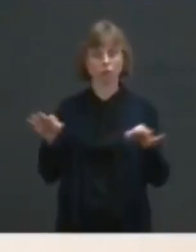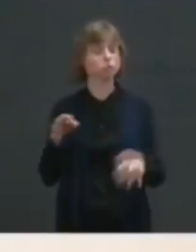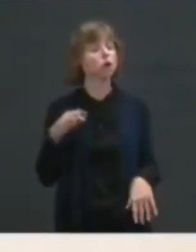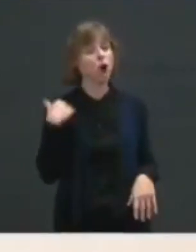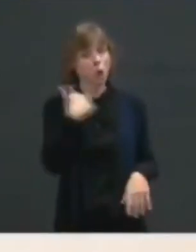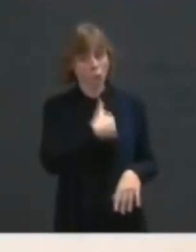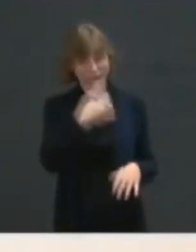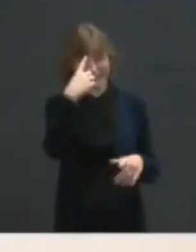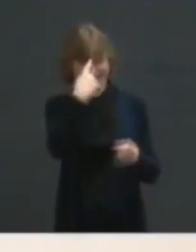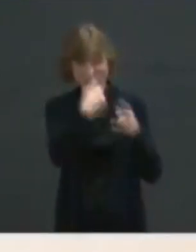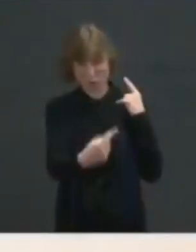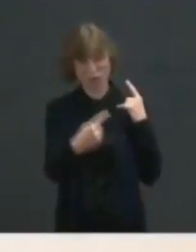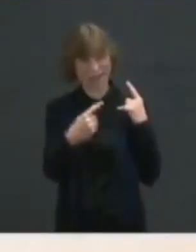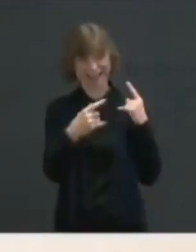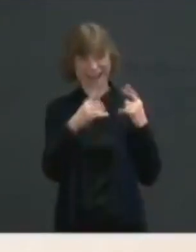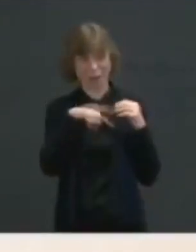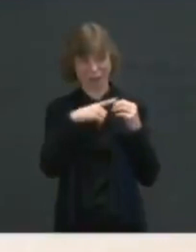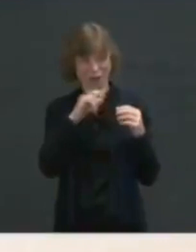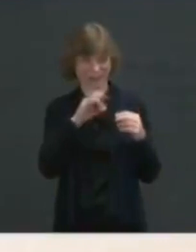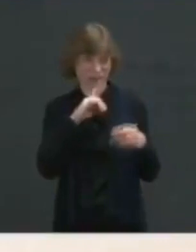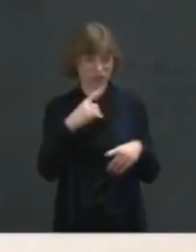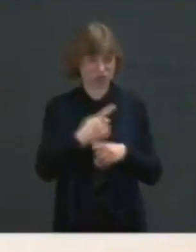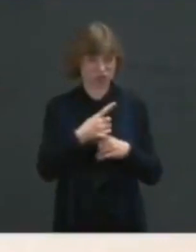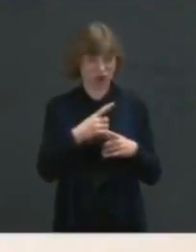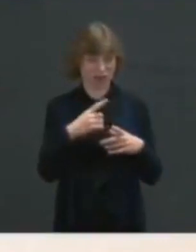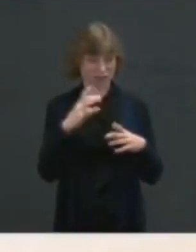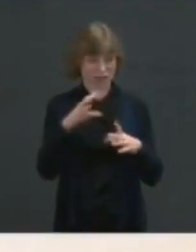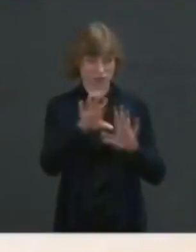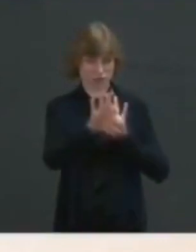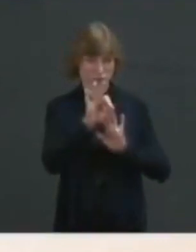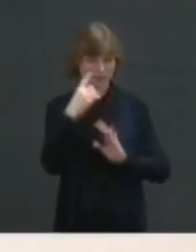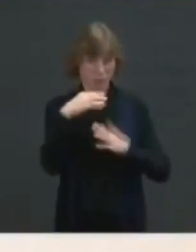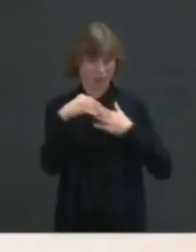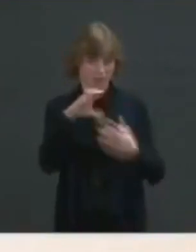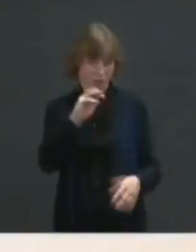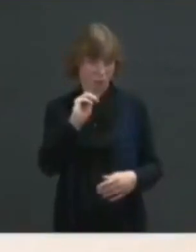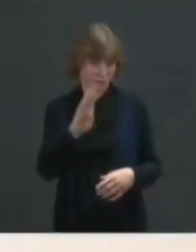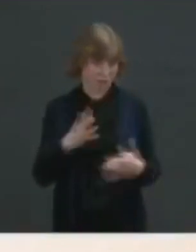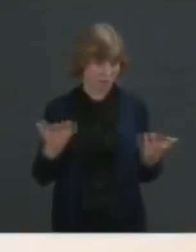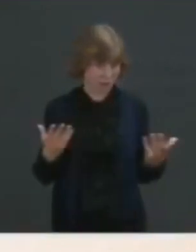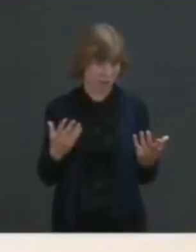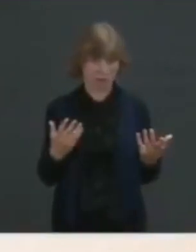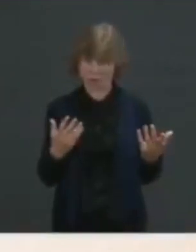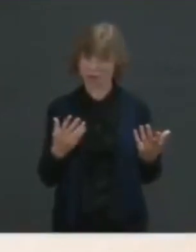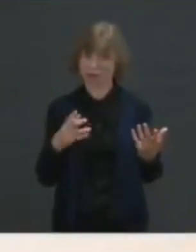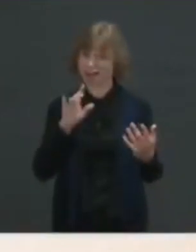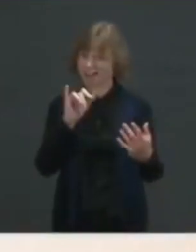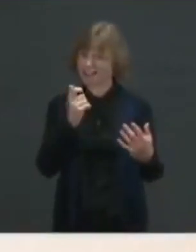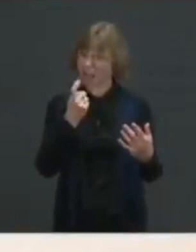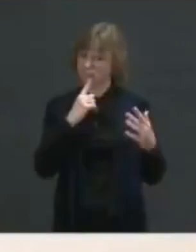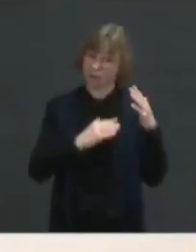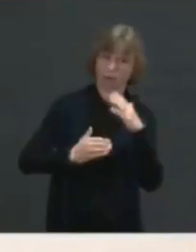on whether she is the right choice for OMB, to lead the OMB. But that is a bit of an overstatement to